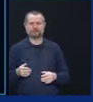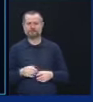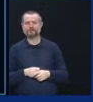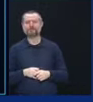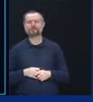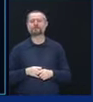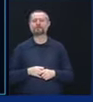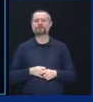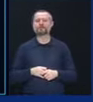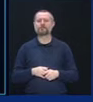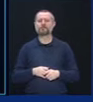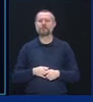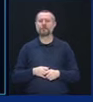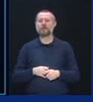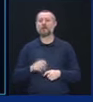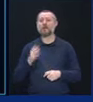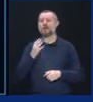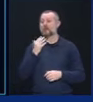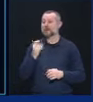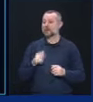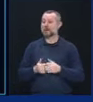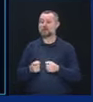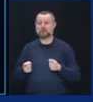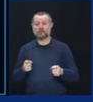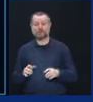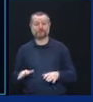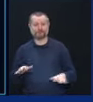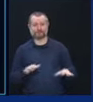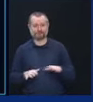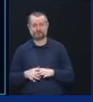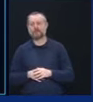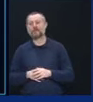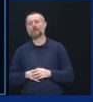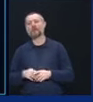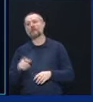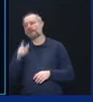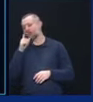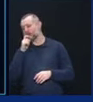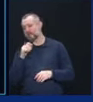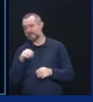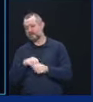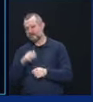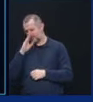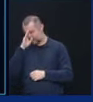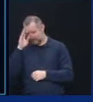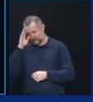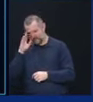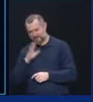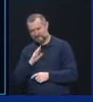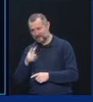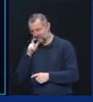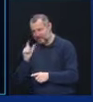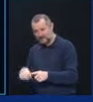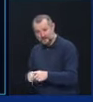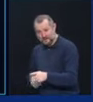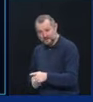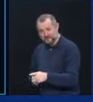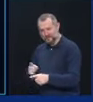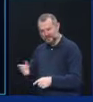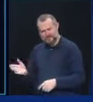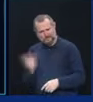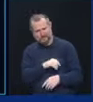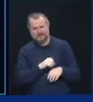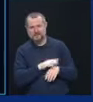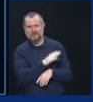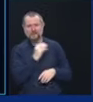how do you do that? Well, if people are in the hospital and they don't need to be in the hospital, you send them home, right? And everyone